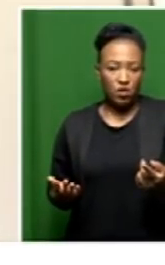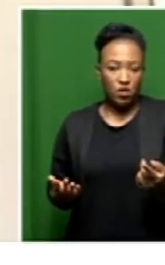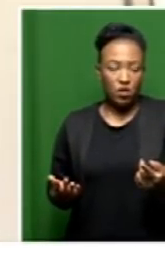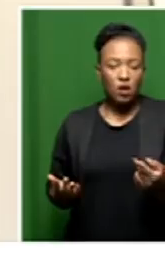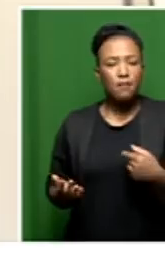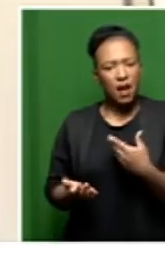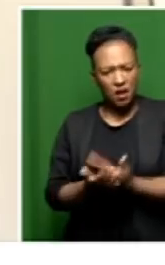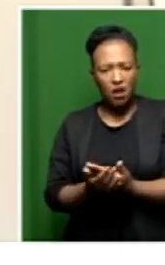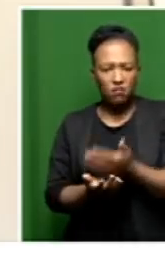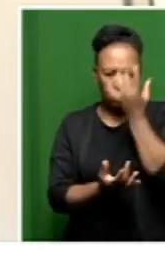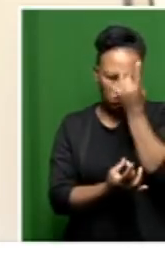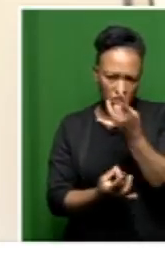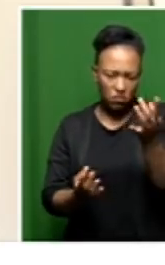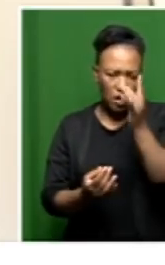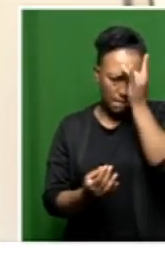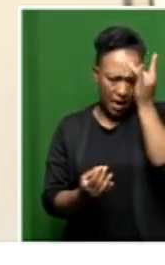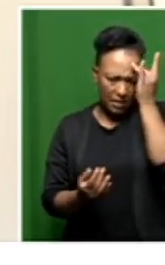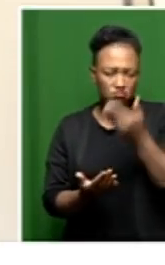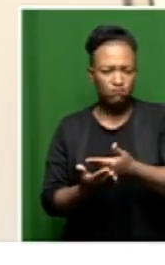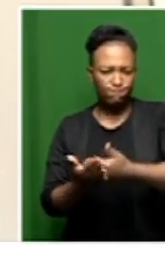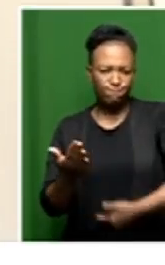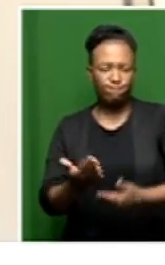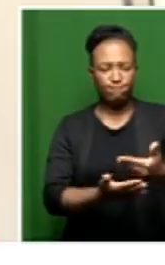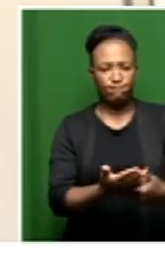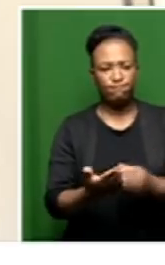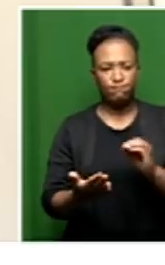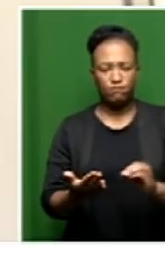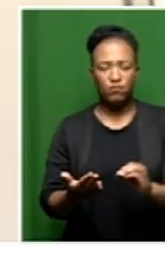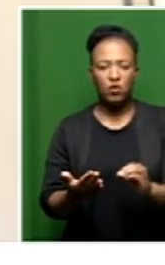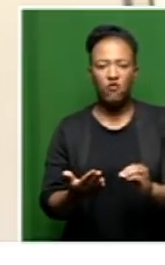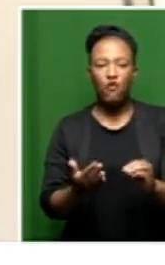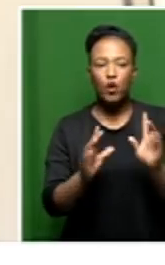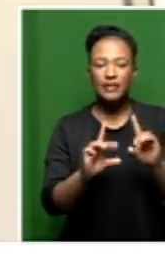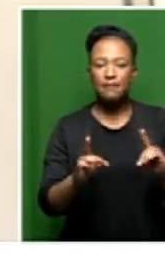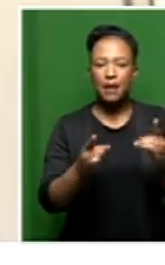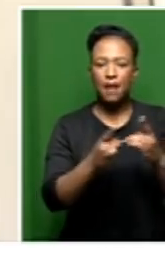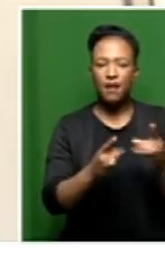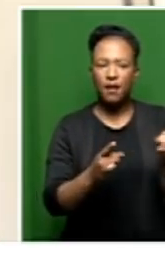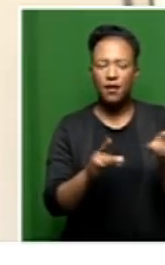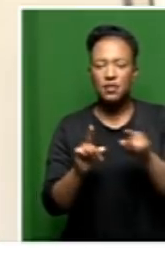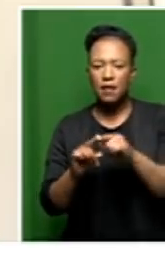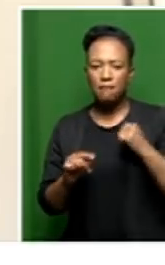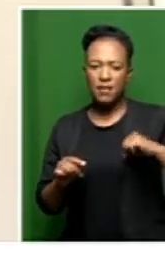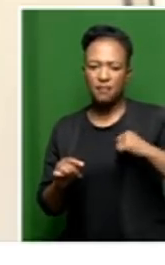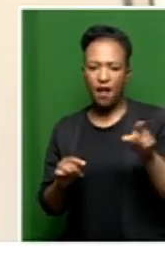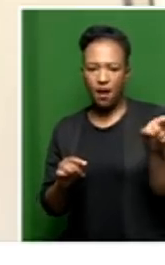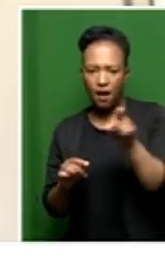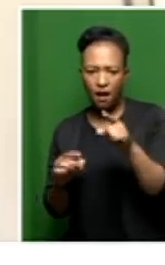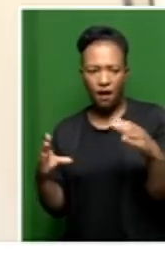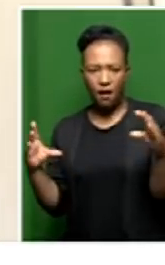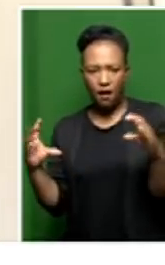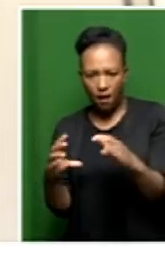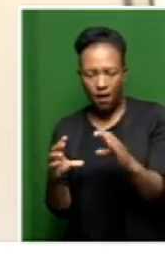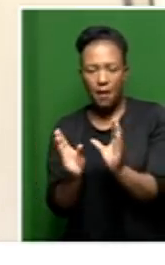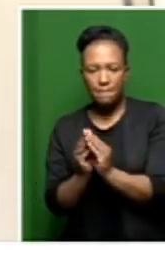even share with you some of the minutes of our intergovernmental relations session where we meet with municipalities. We